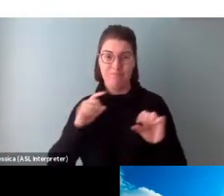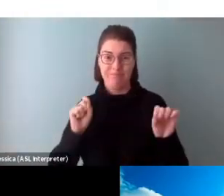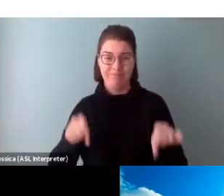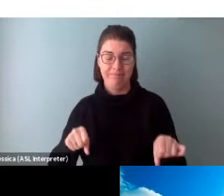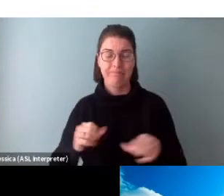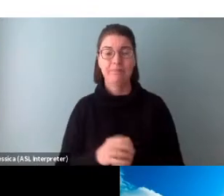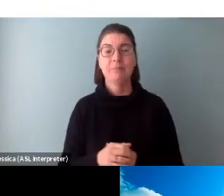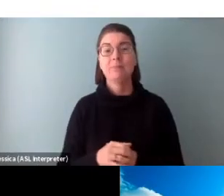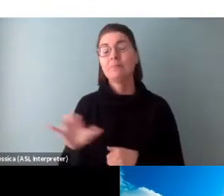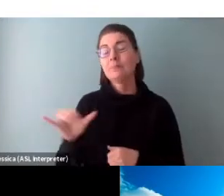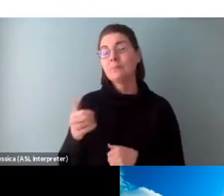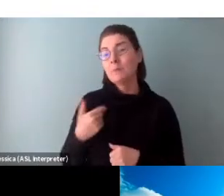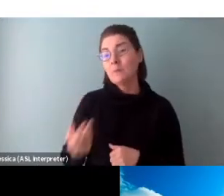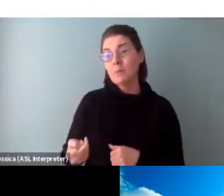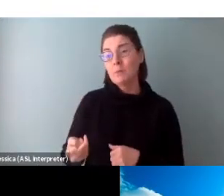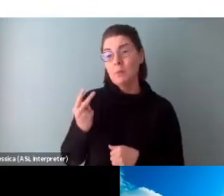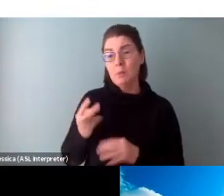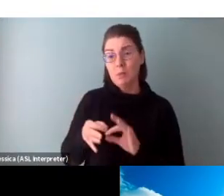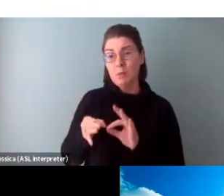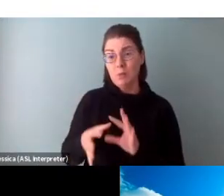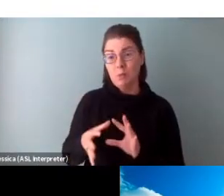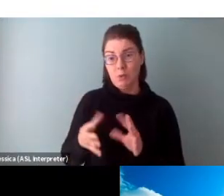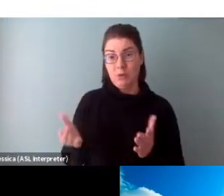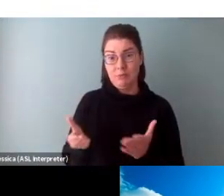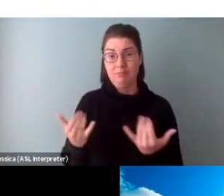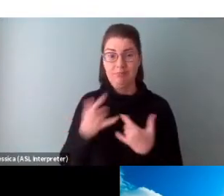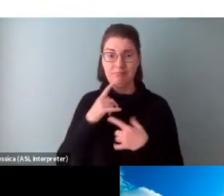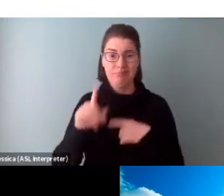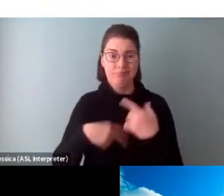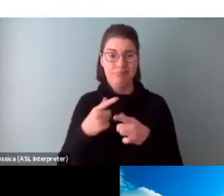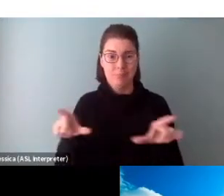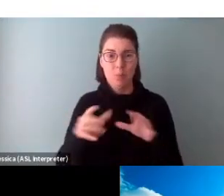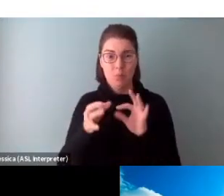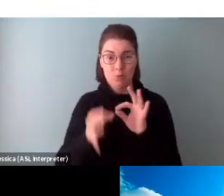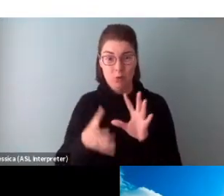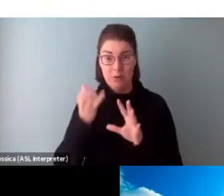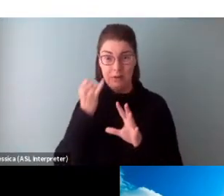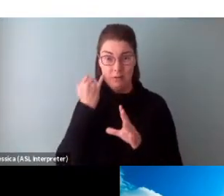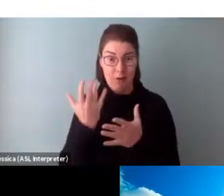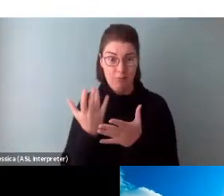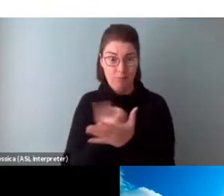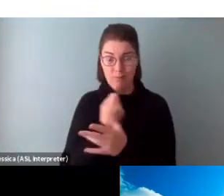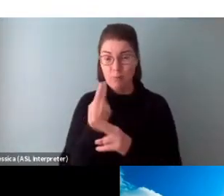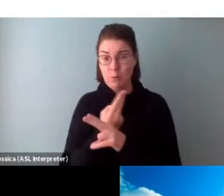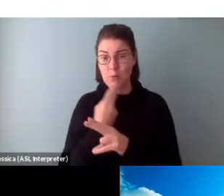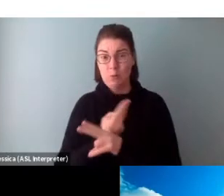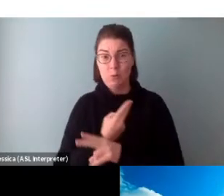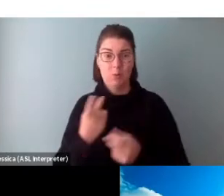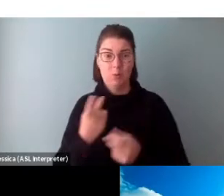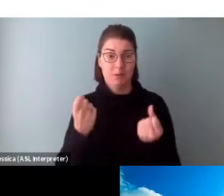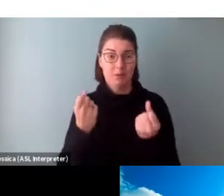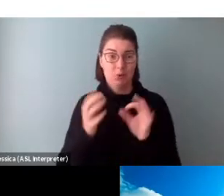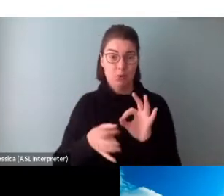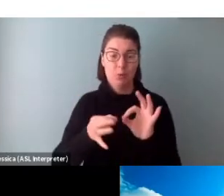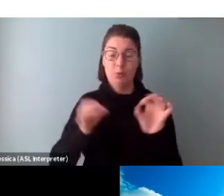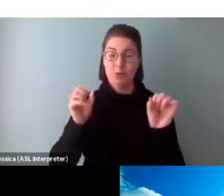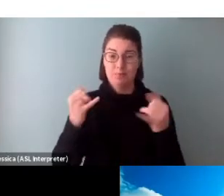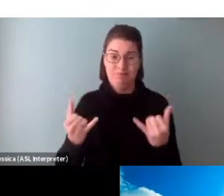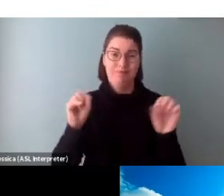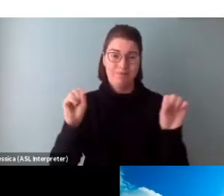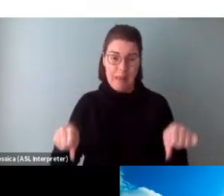two ASL interpreters here with us today if you would like to make use of these services during the presentation.